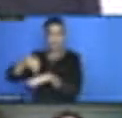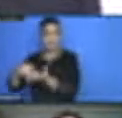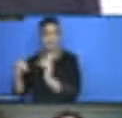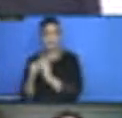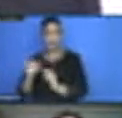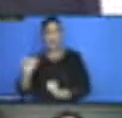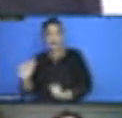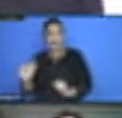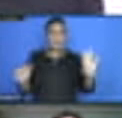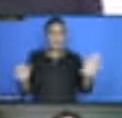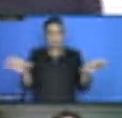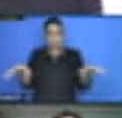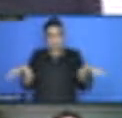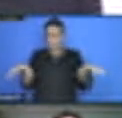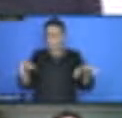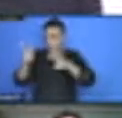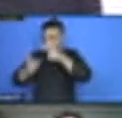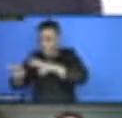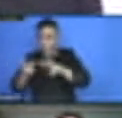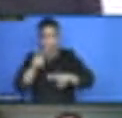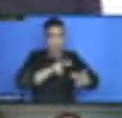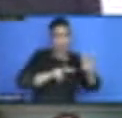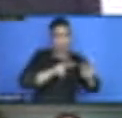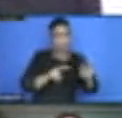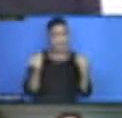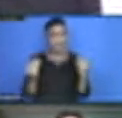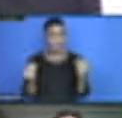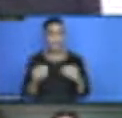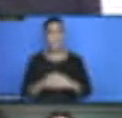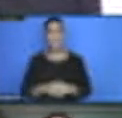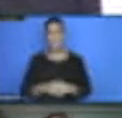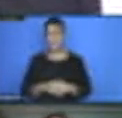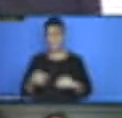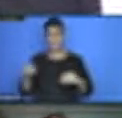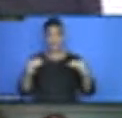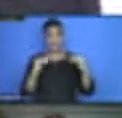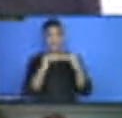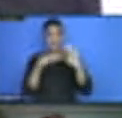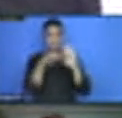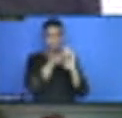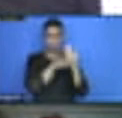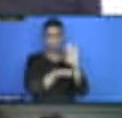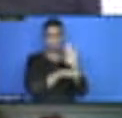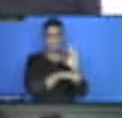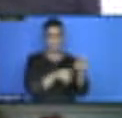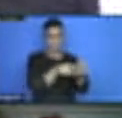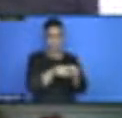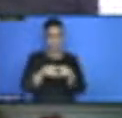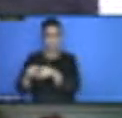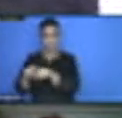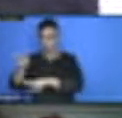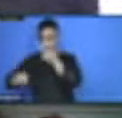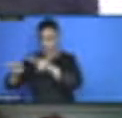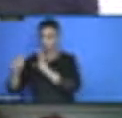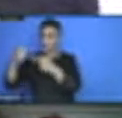first thing that you need to do is you have to have the same standards, as well as the same standards, as well as